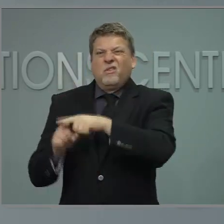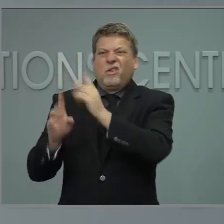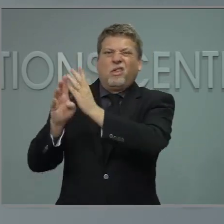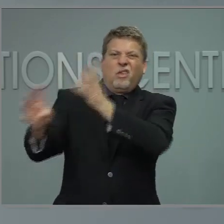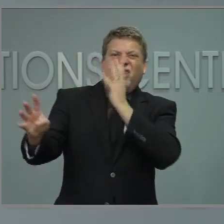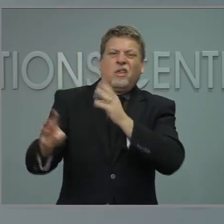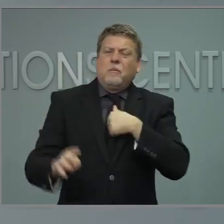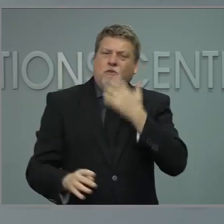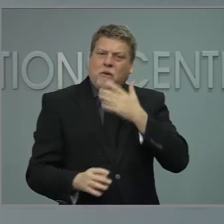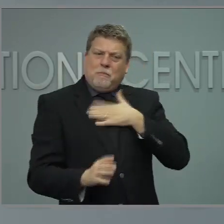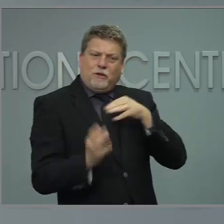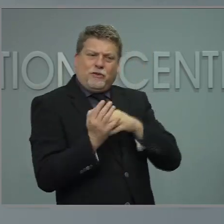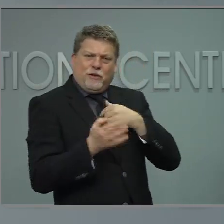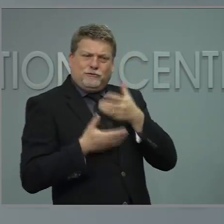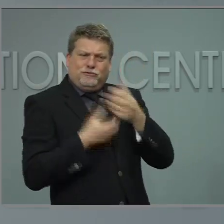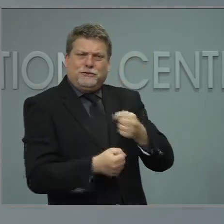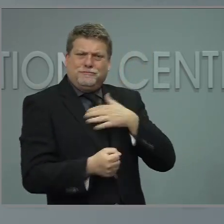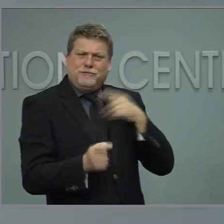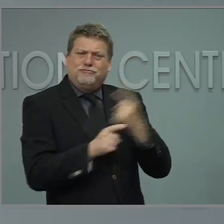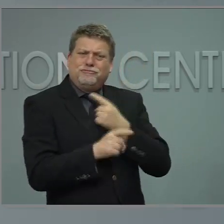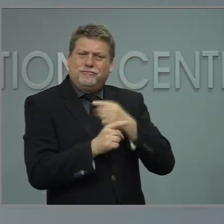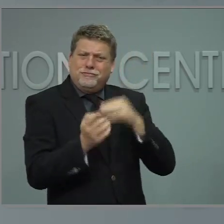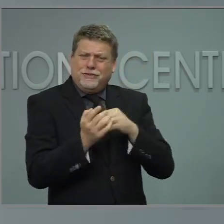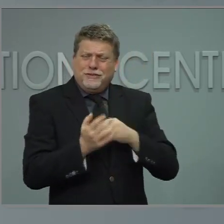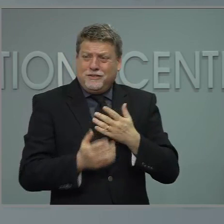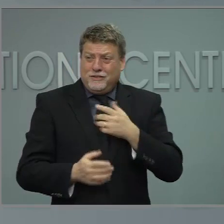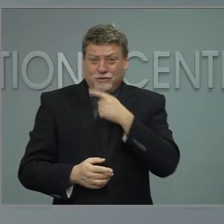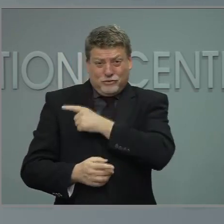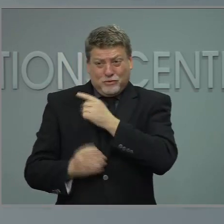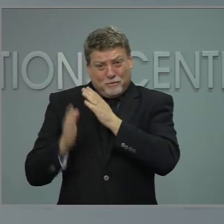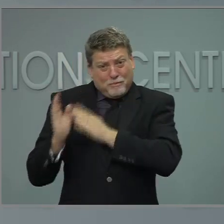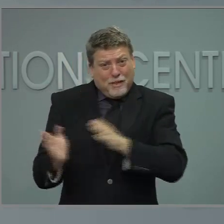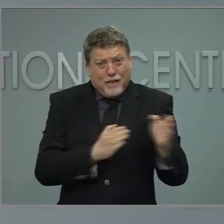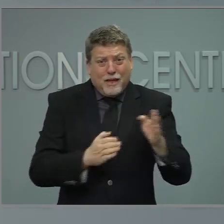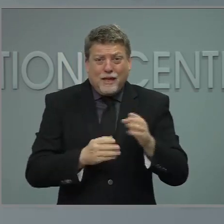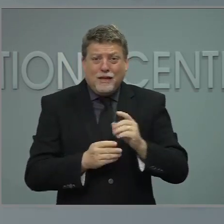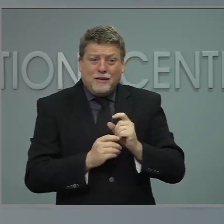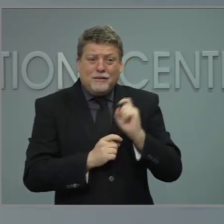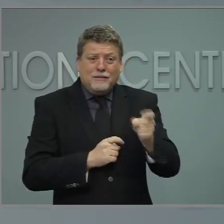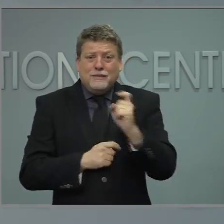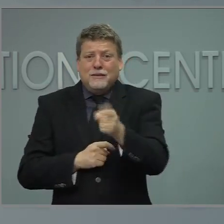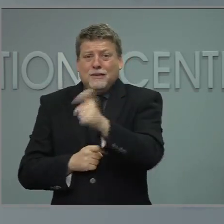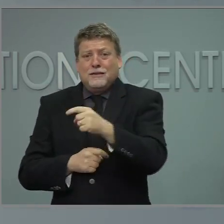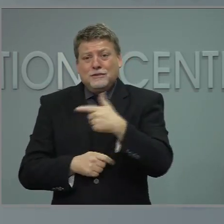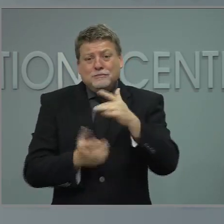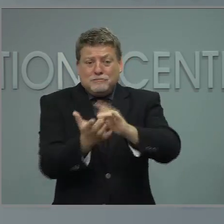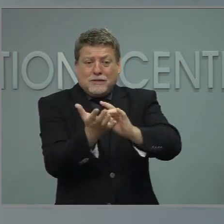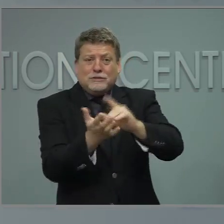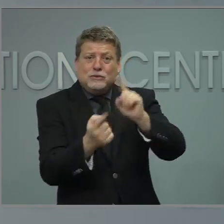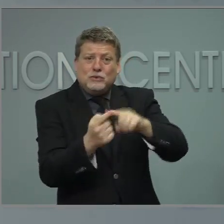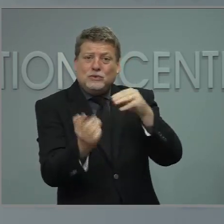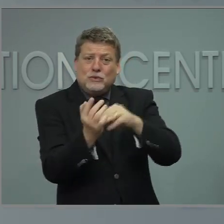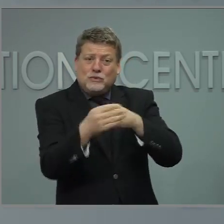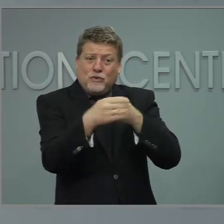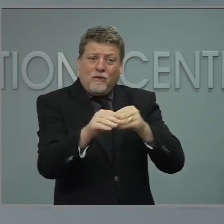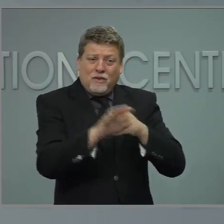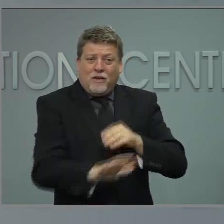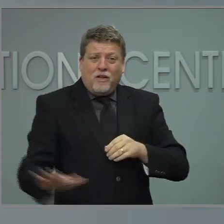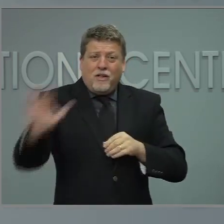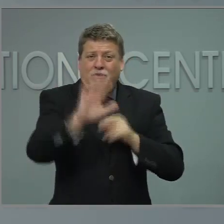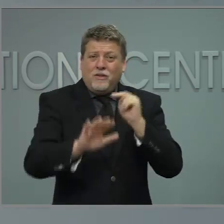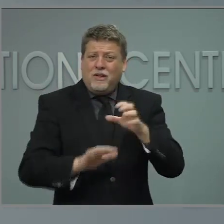trust about the vaccine. Is it a priority of yours to get more vaccine into doctor's offices in the state?